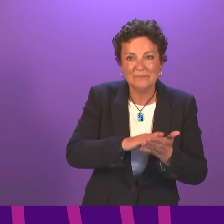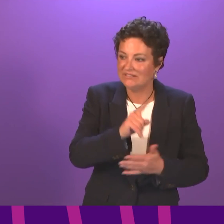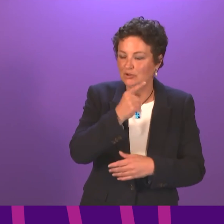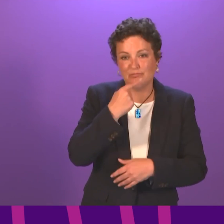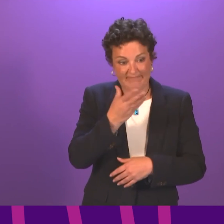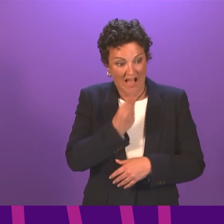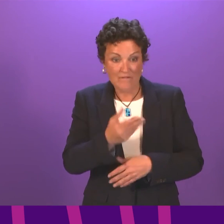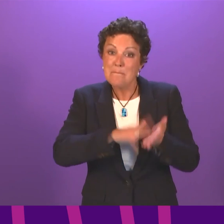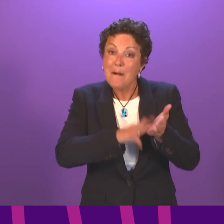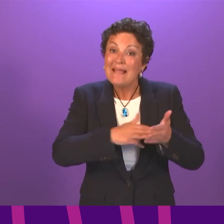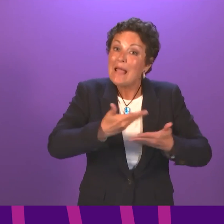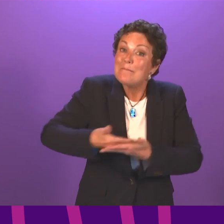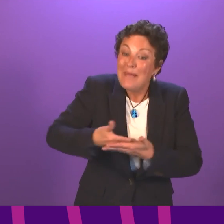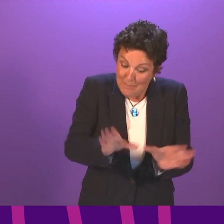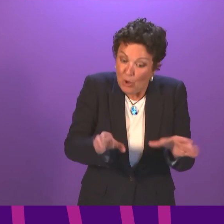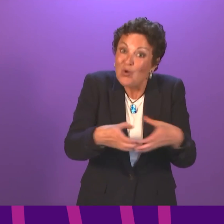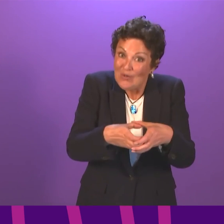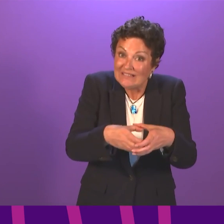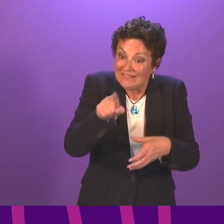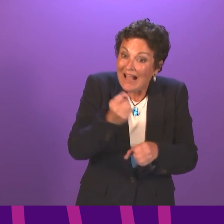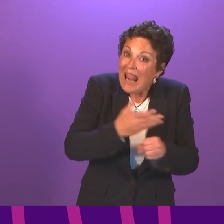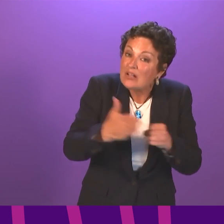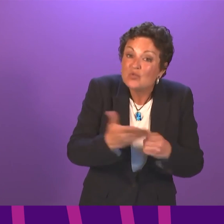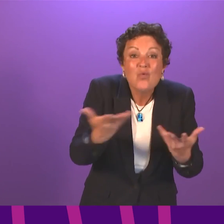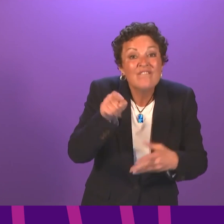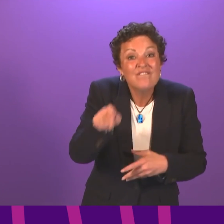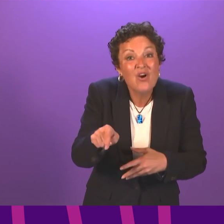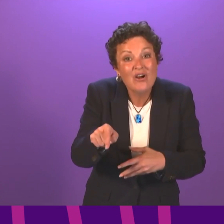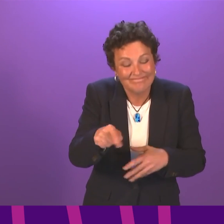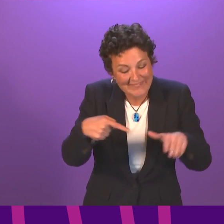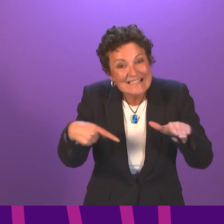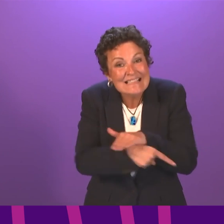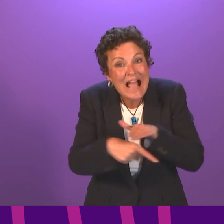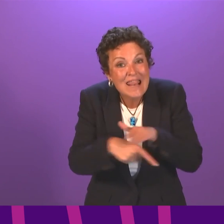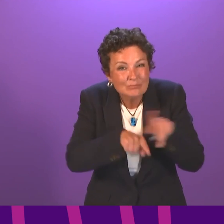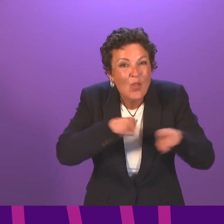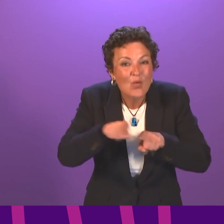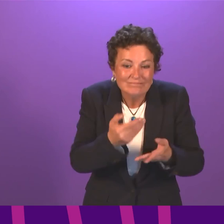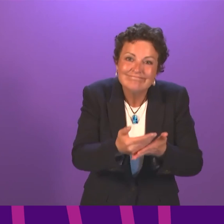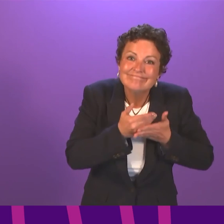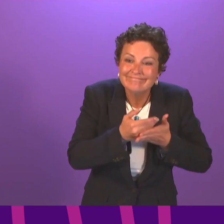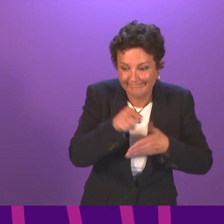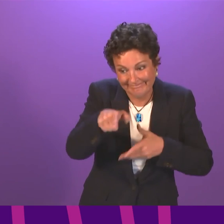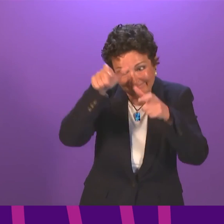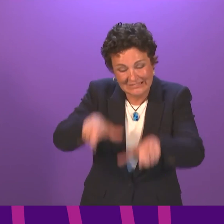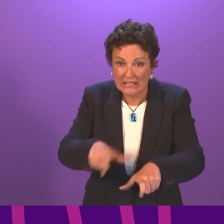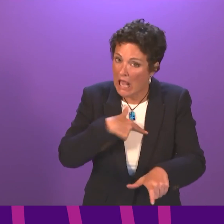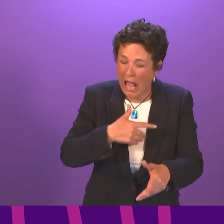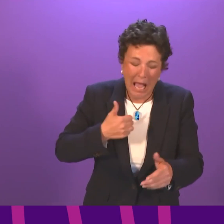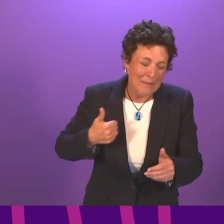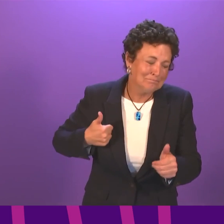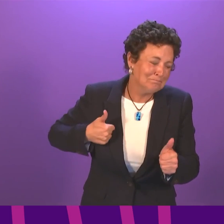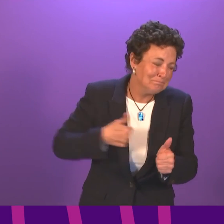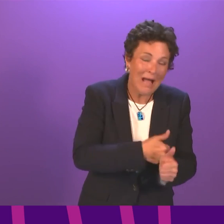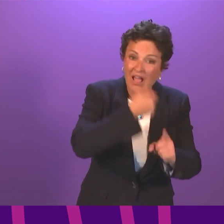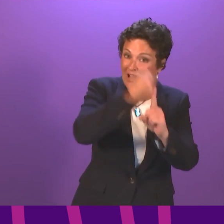Glasgow, which houses asylum-seeking mums and their children. I back the campaign. It is a cramped unit with limited personal space